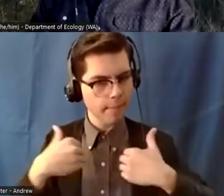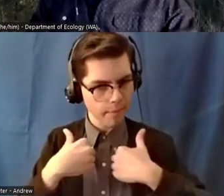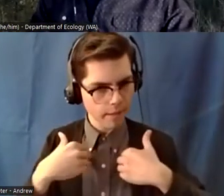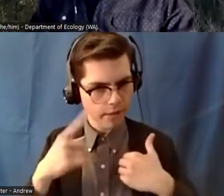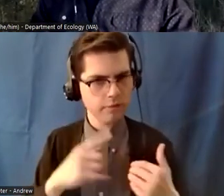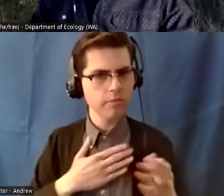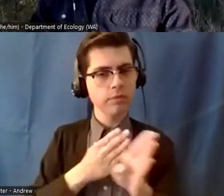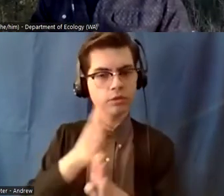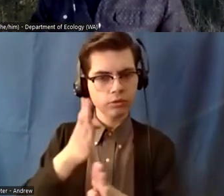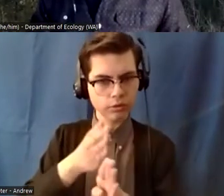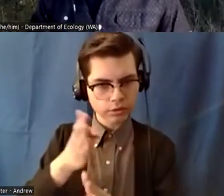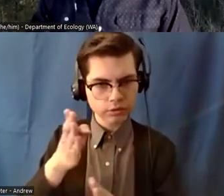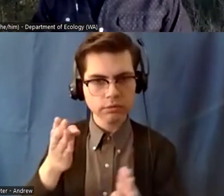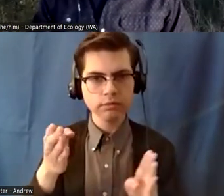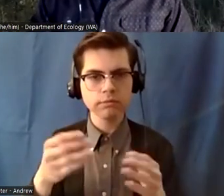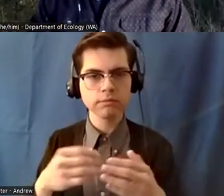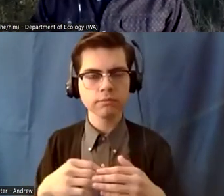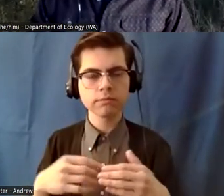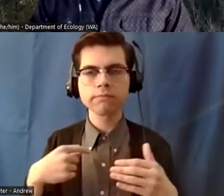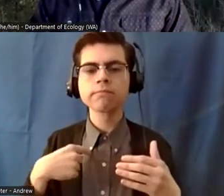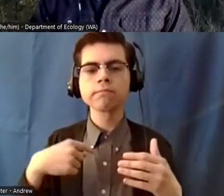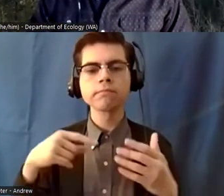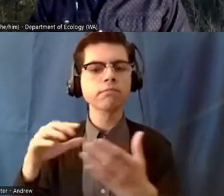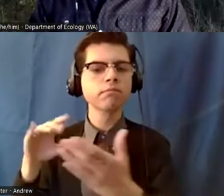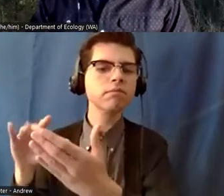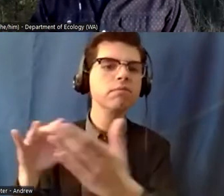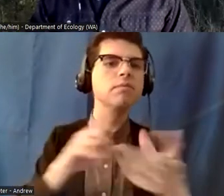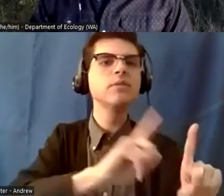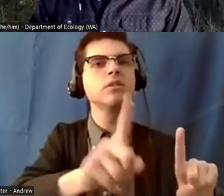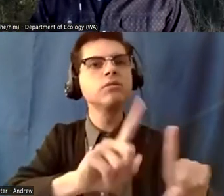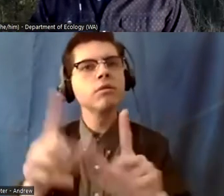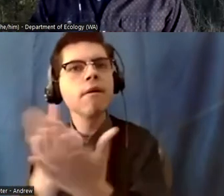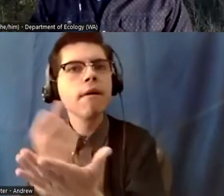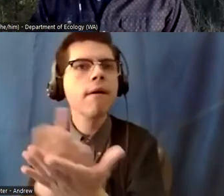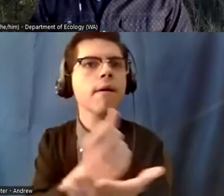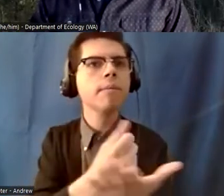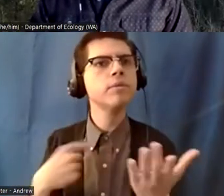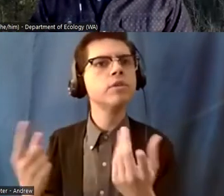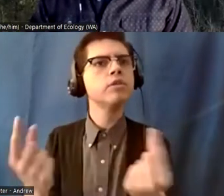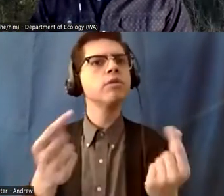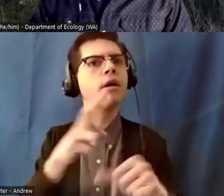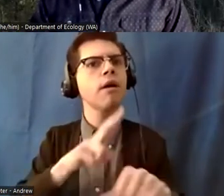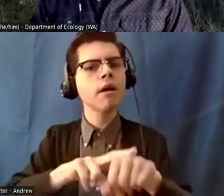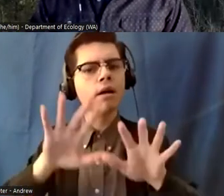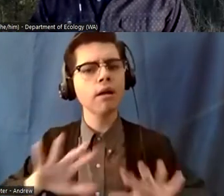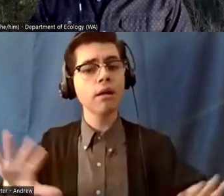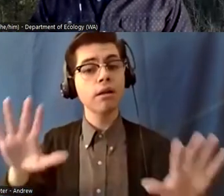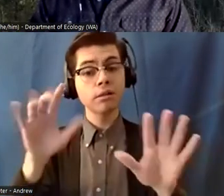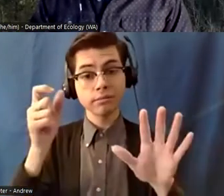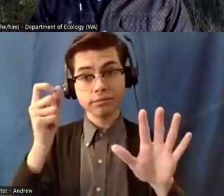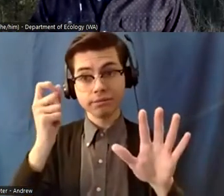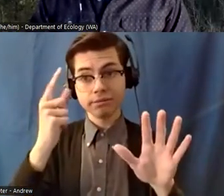all the opportunities around the country and then my eye was really spotted the